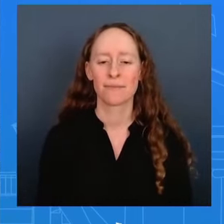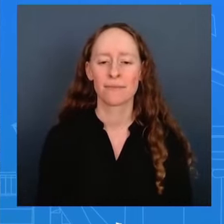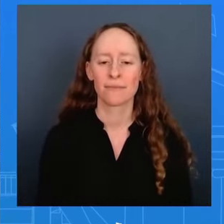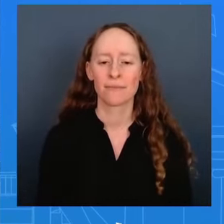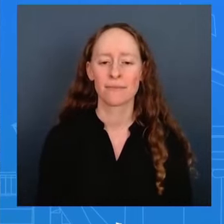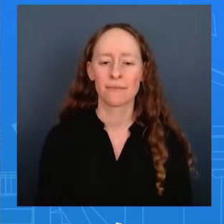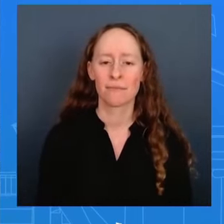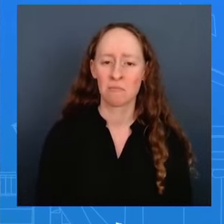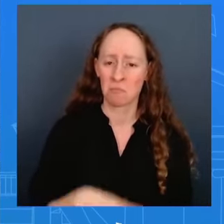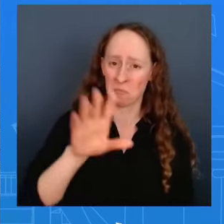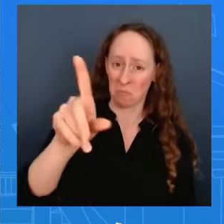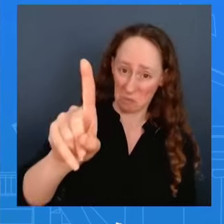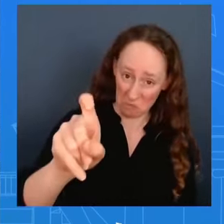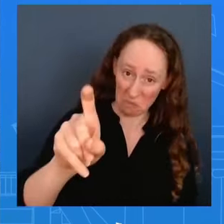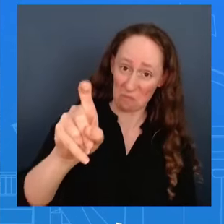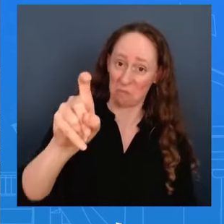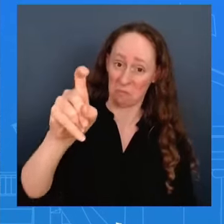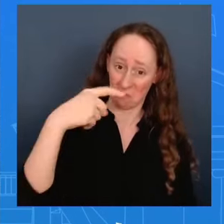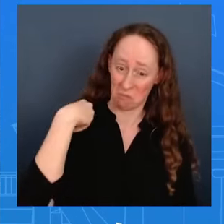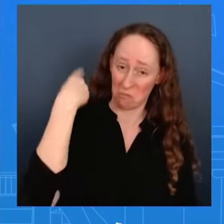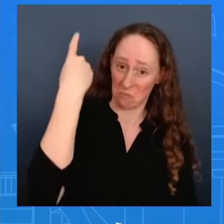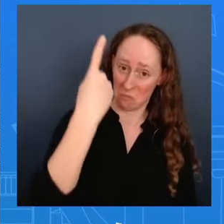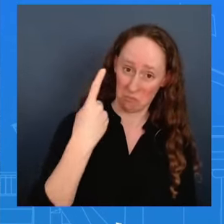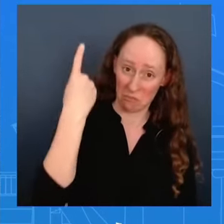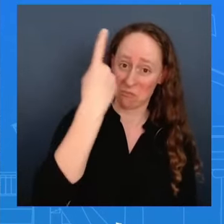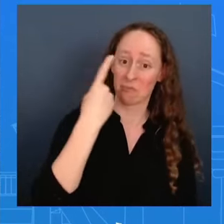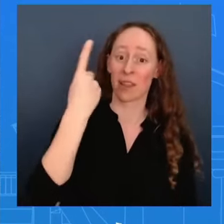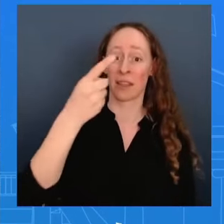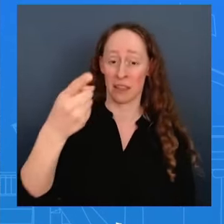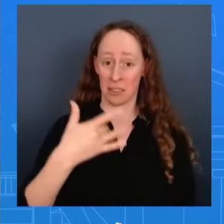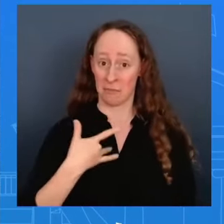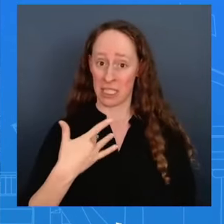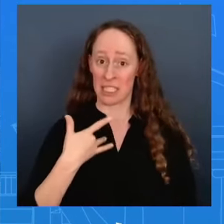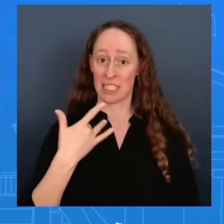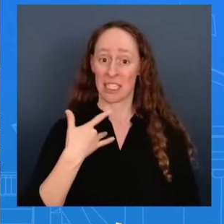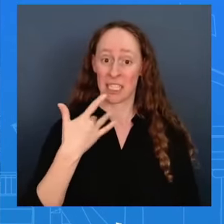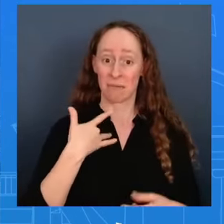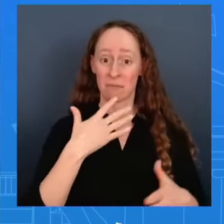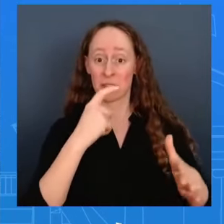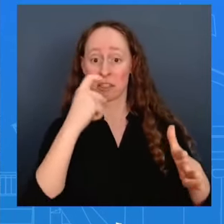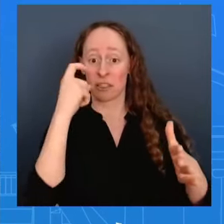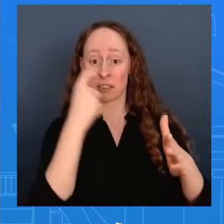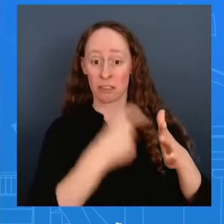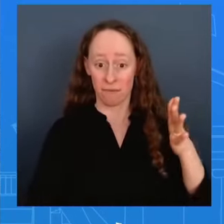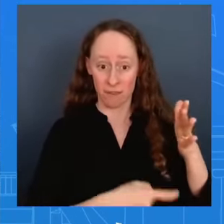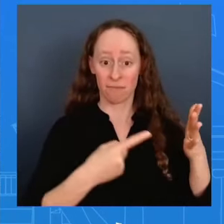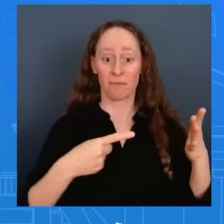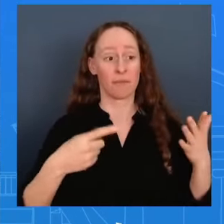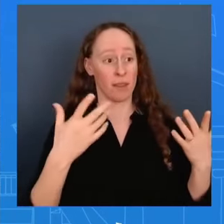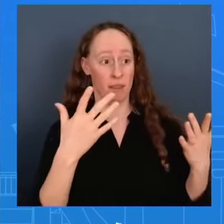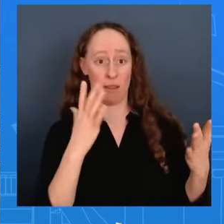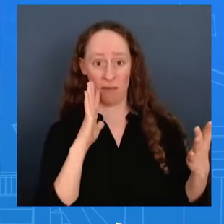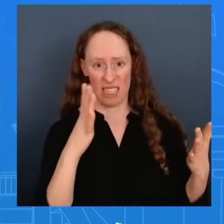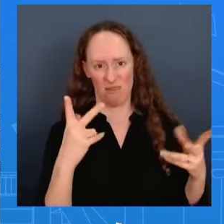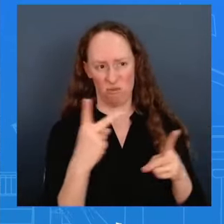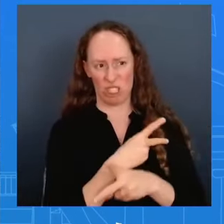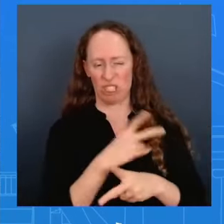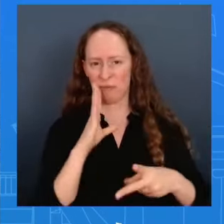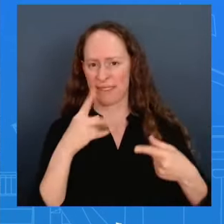into conflict with china if you could just uh explain a little bit about why um you are so confident and then secondly